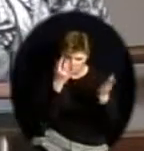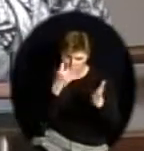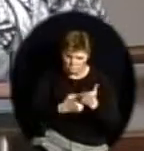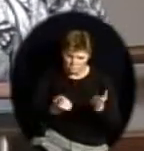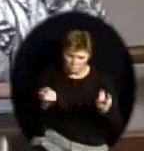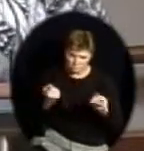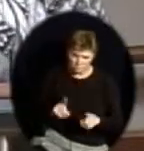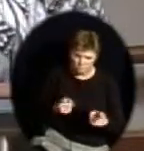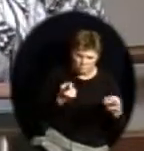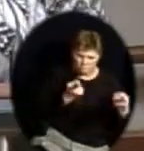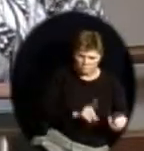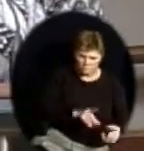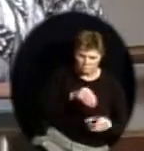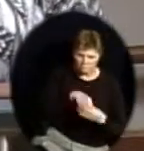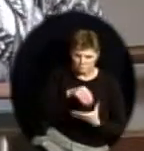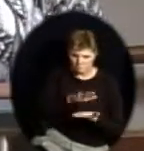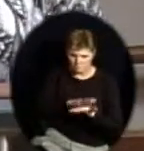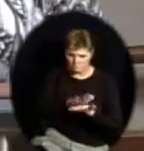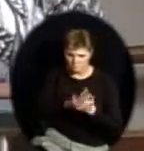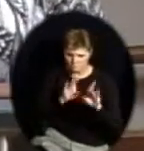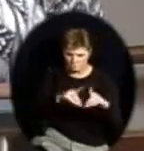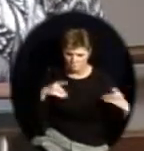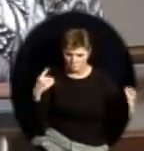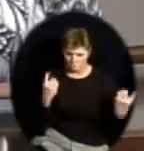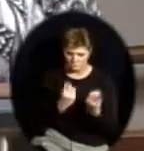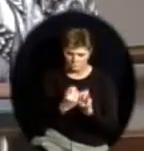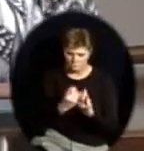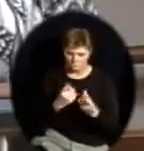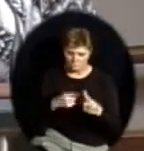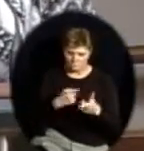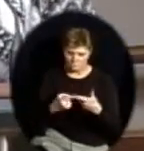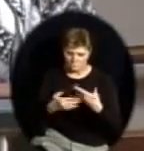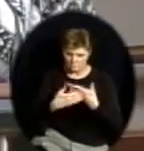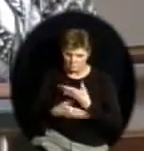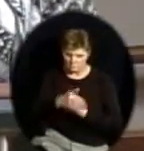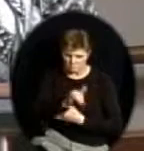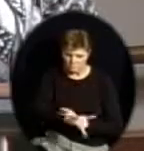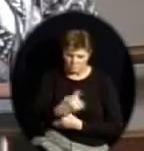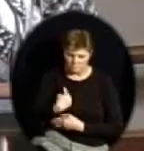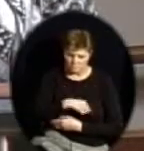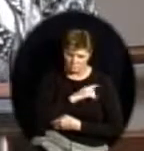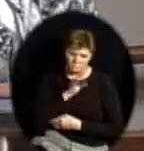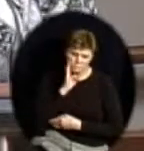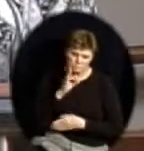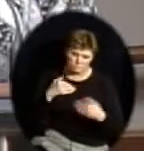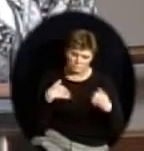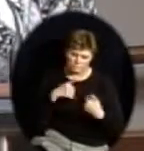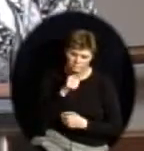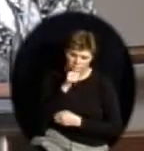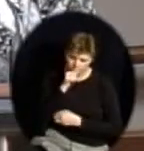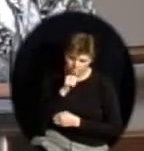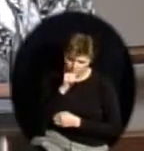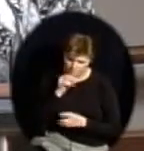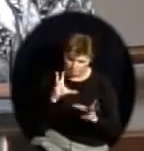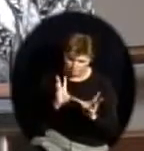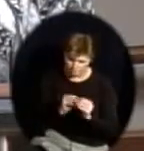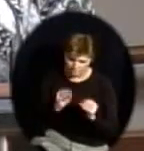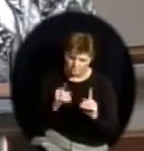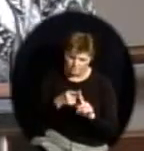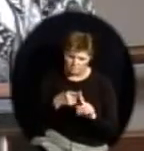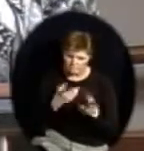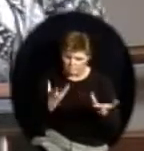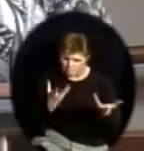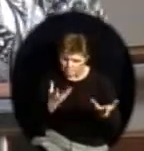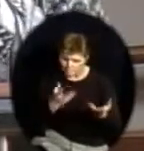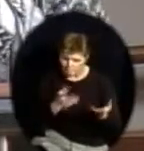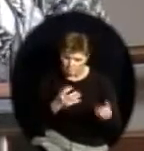board will adjourn to executive session, and we will recess to consult with attorney on matters